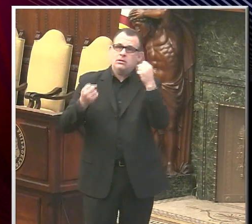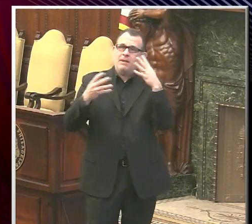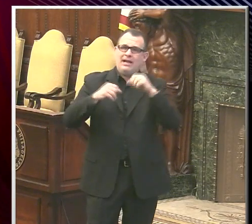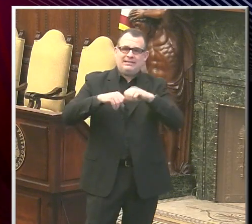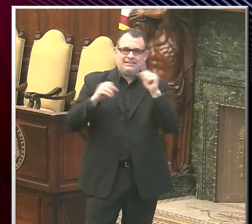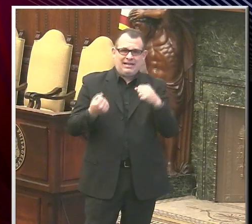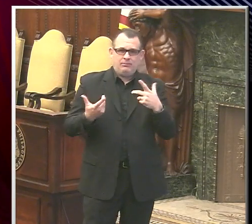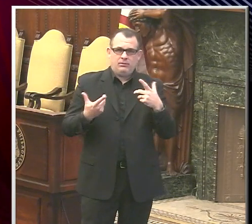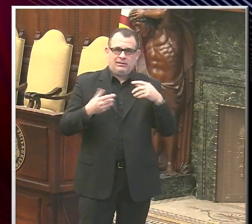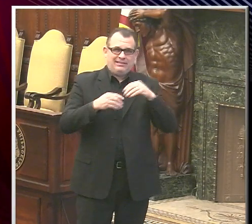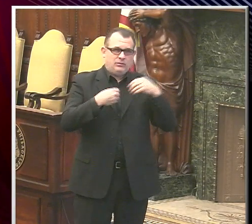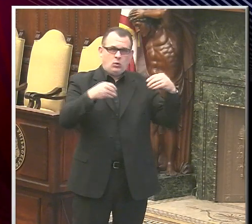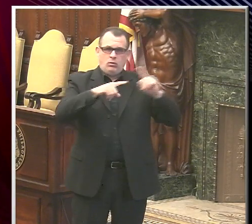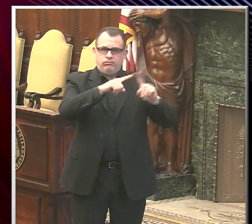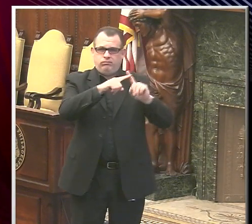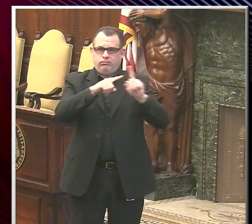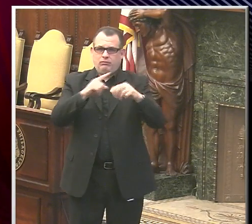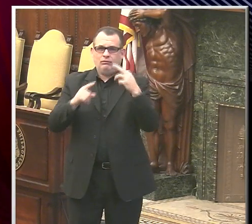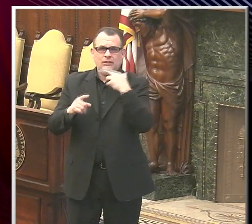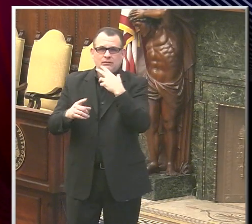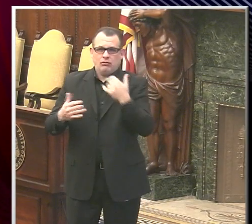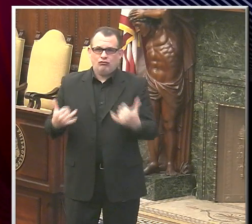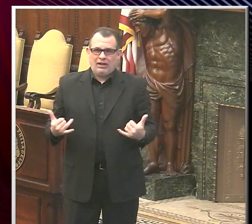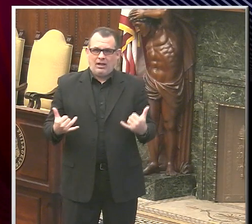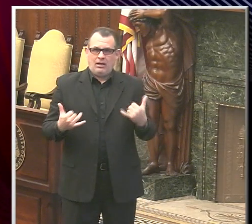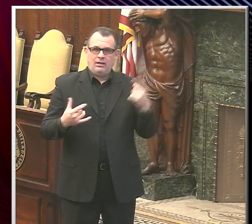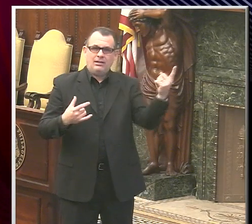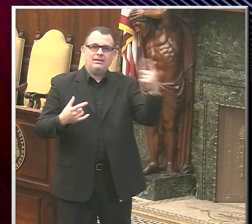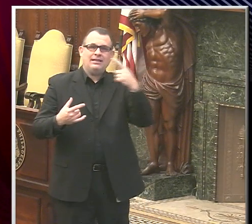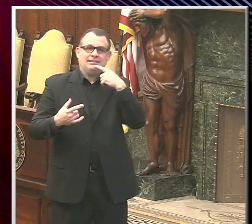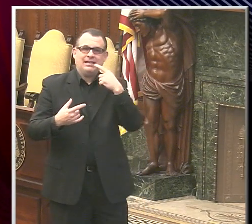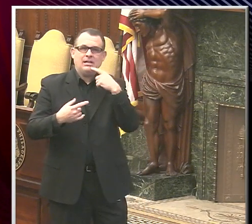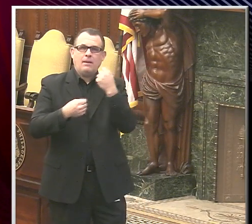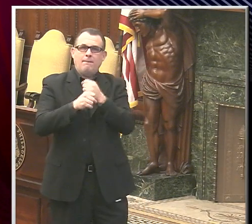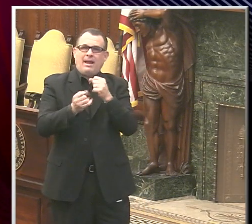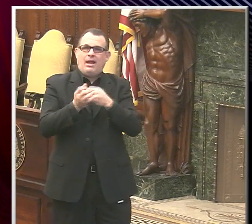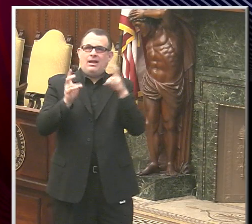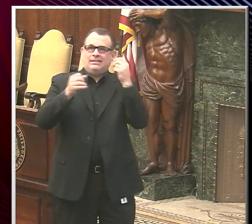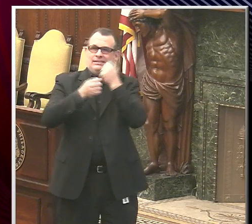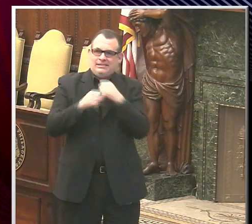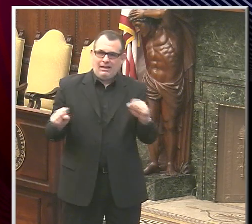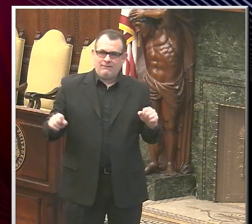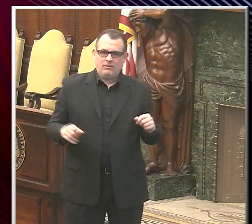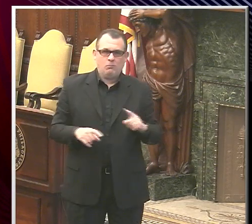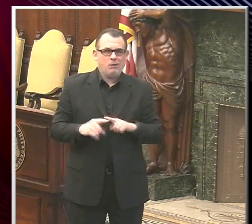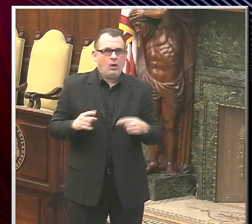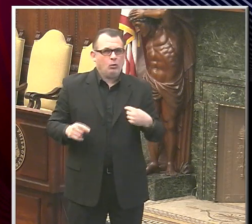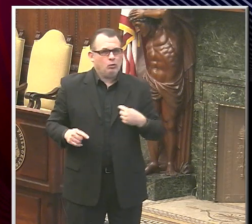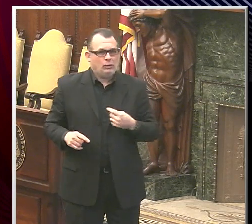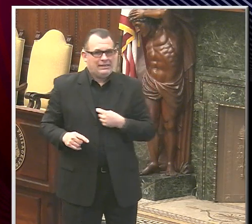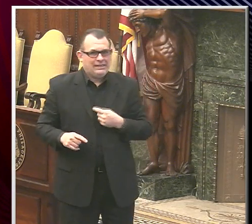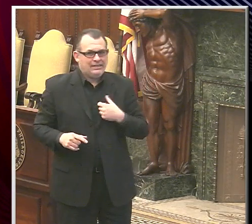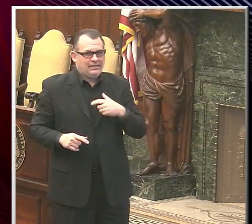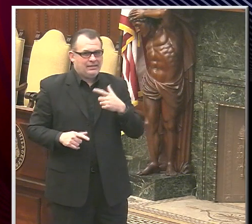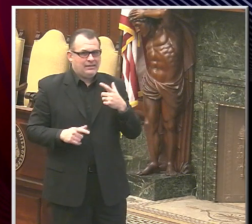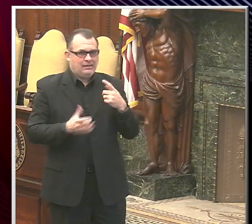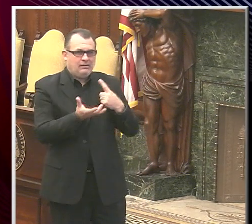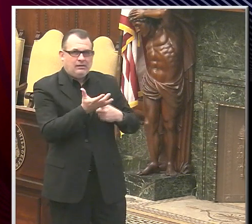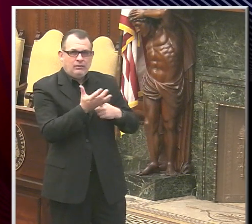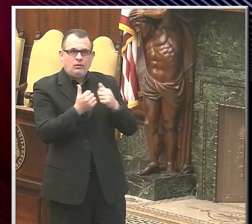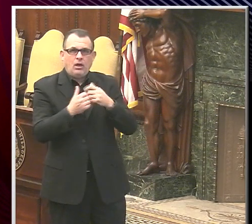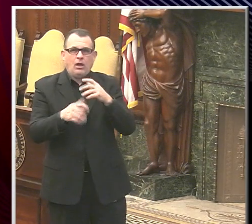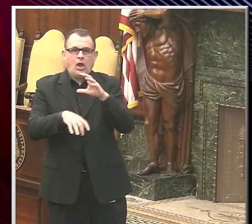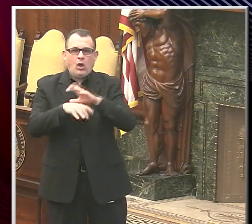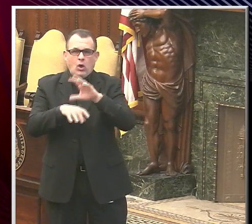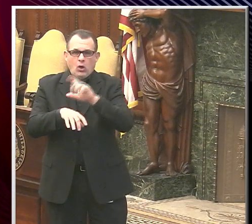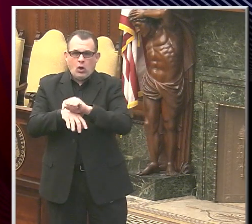sold to restaurants as making it safer. But we looked at this and consulted with industrial hygienists. We think that our standards are the way to go